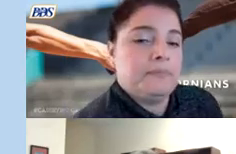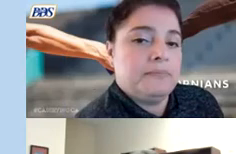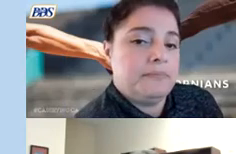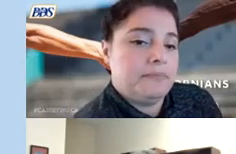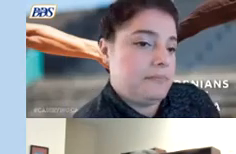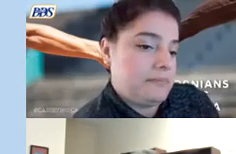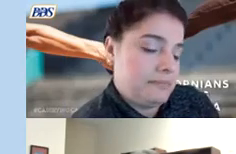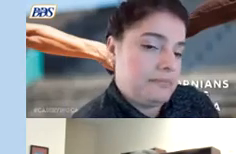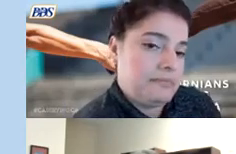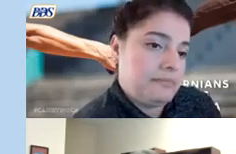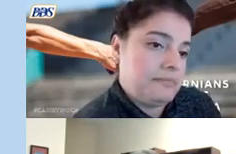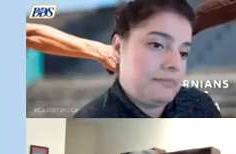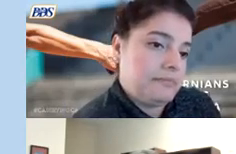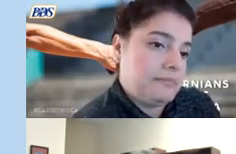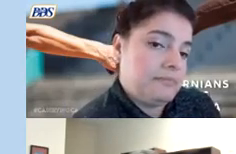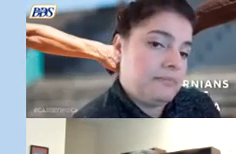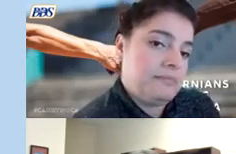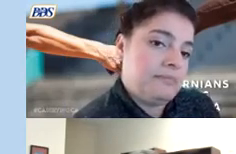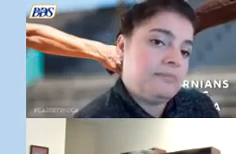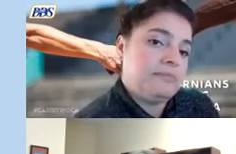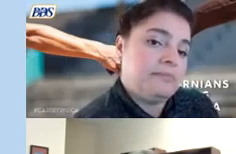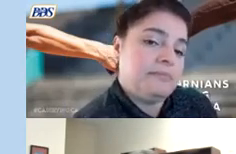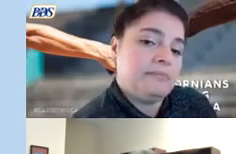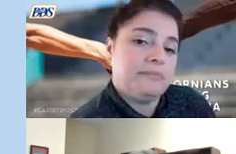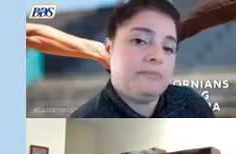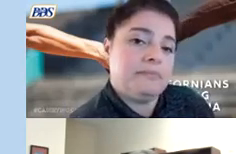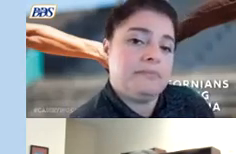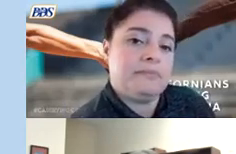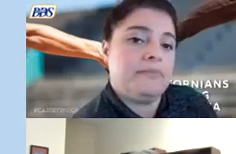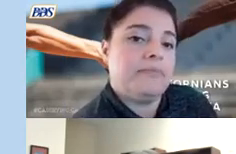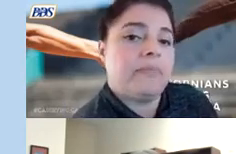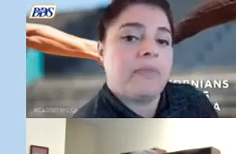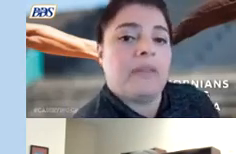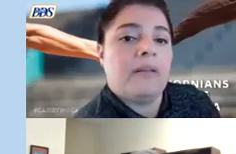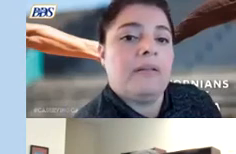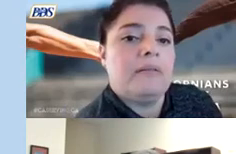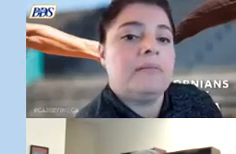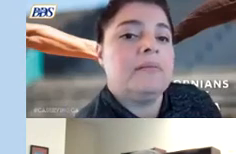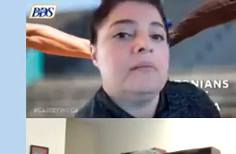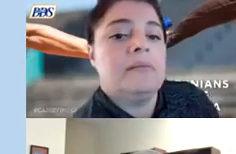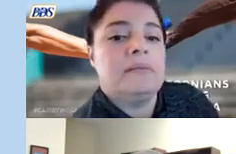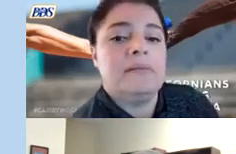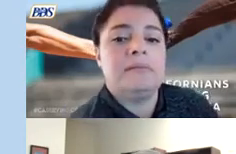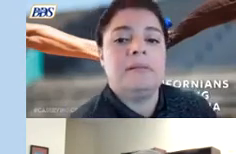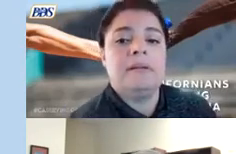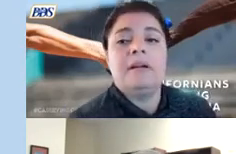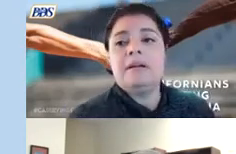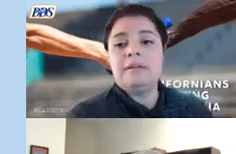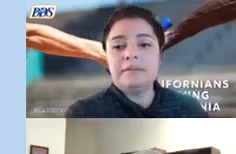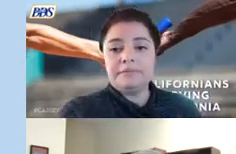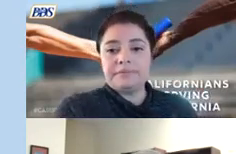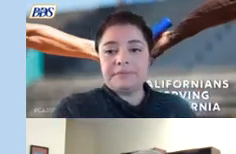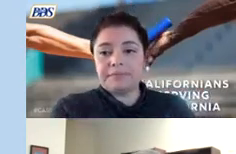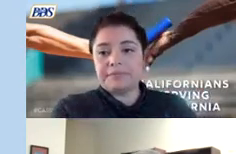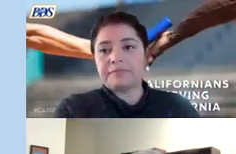have uh nancy sager for california hands and voices to talk about